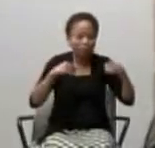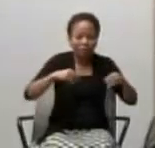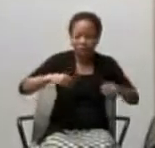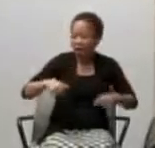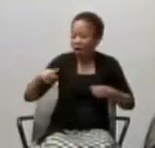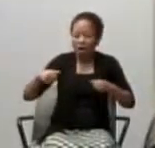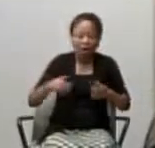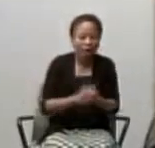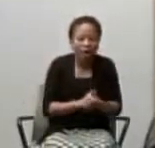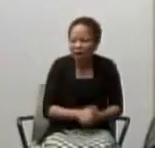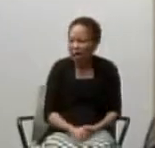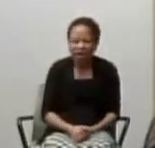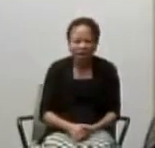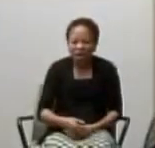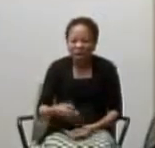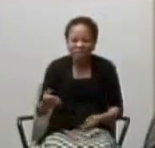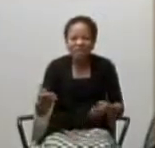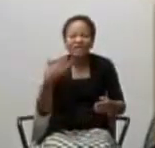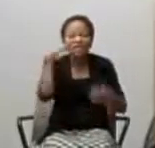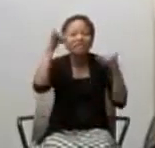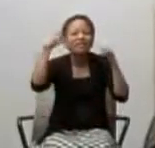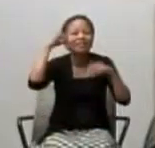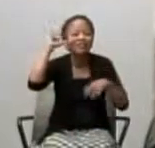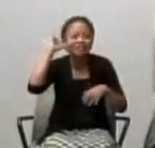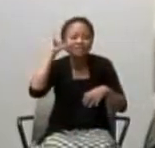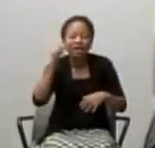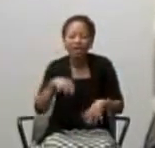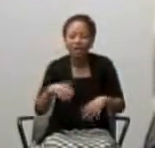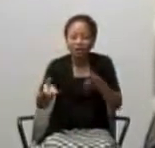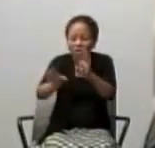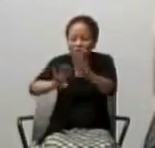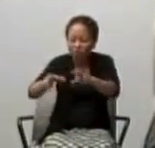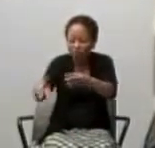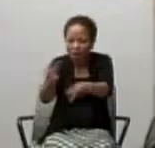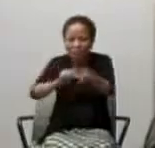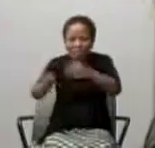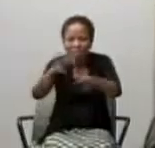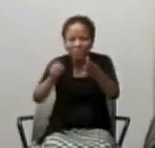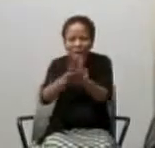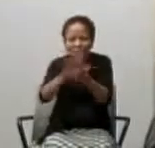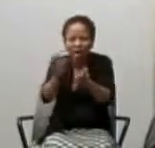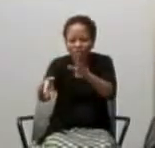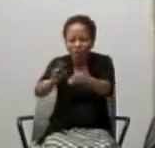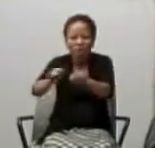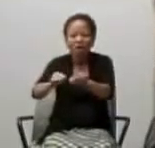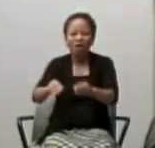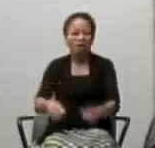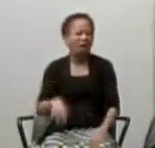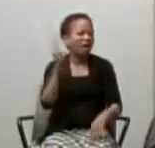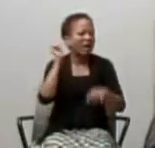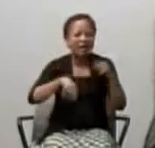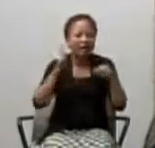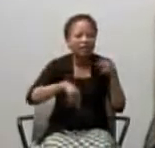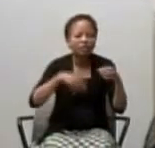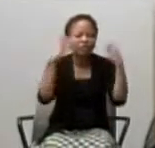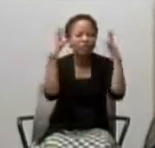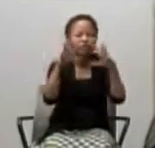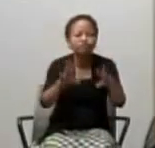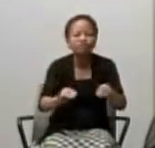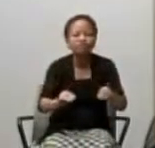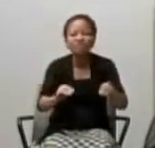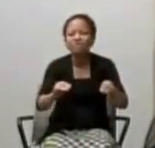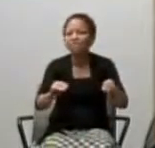I was like, wrapping paper? Even wrapping paper I couldn't get? because in some way there is this sense that